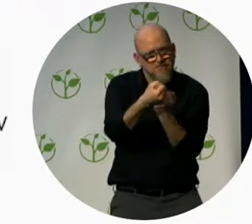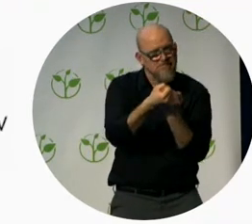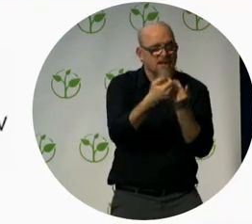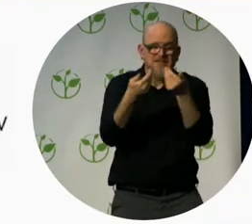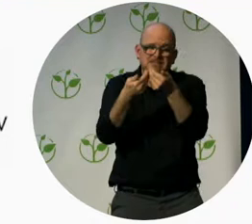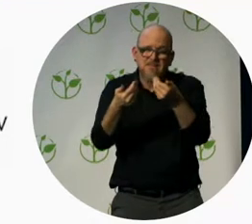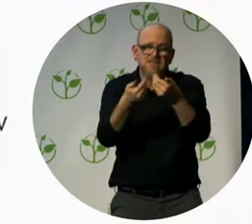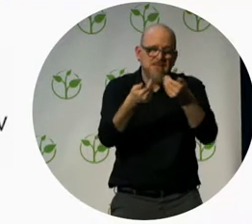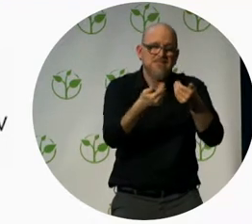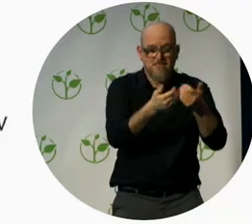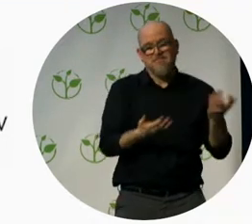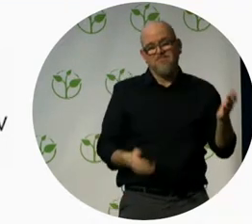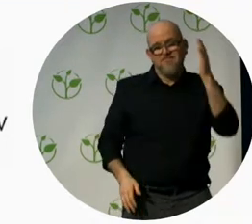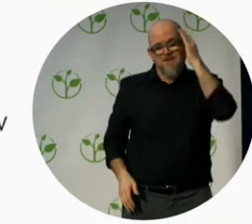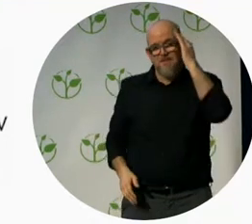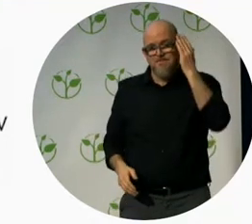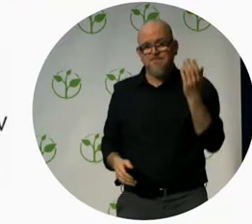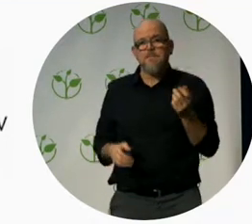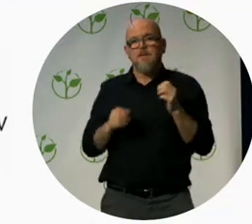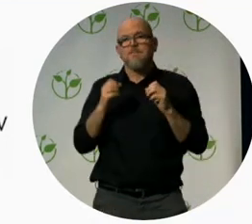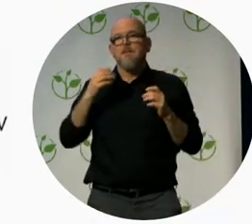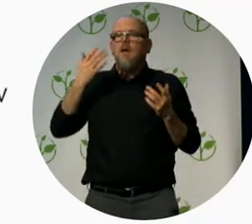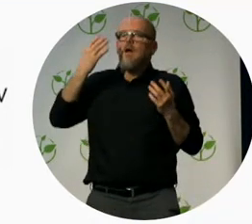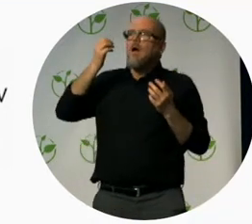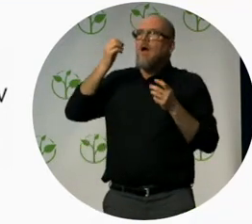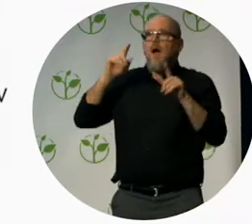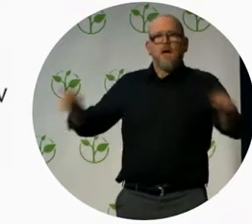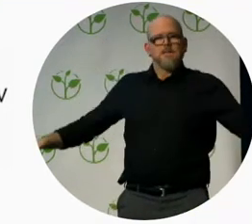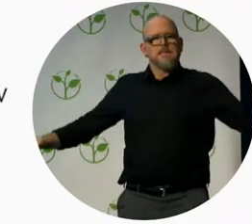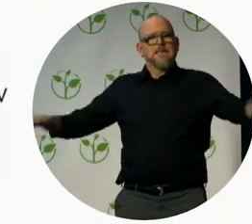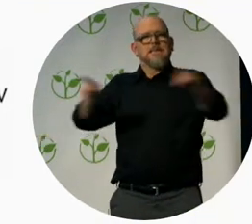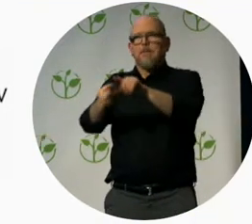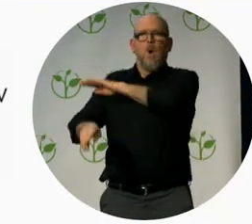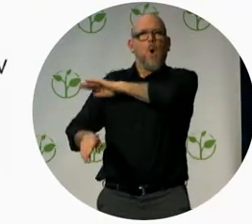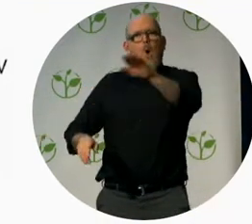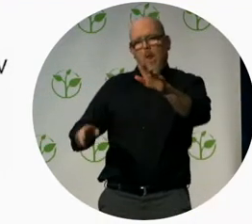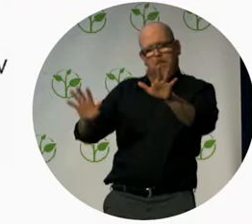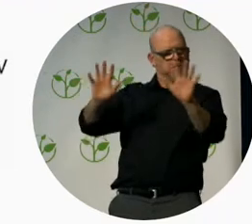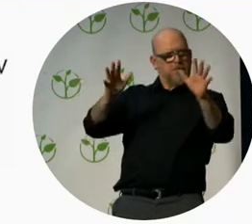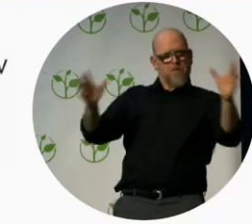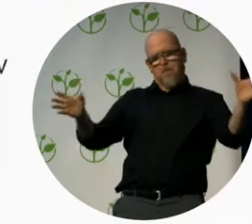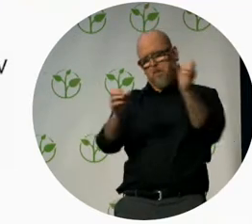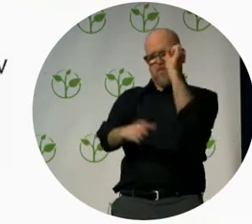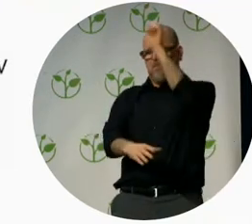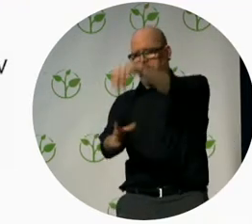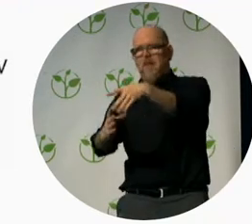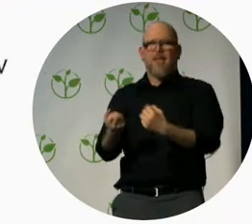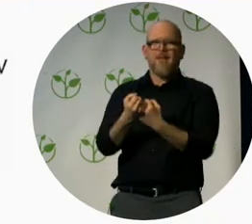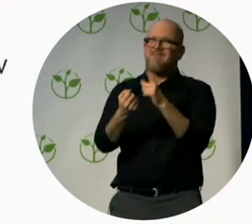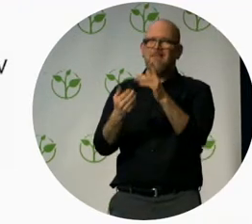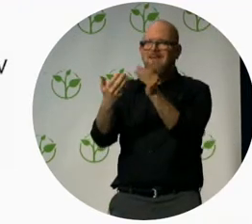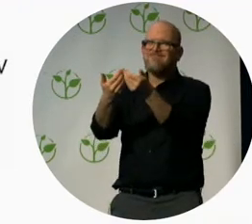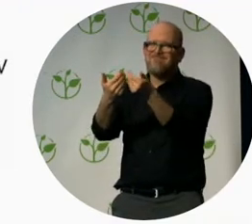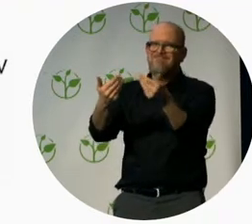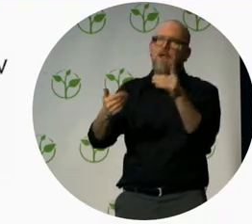commonalities, we found a win-win approach that made hiring easier for companies and easier for job